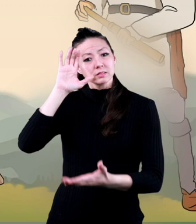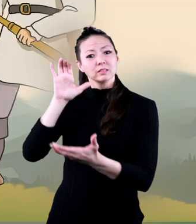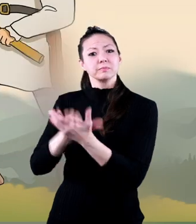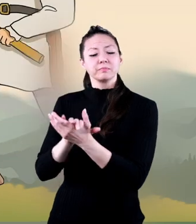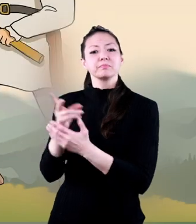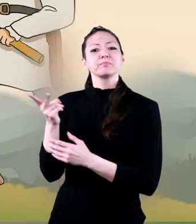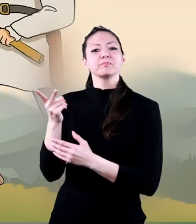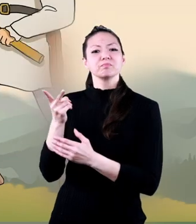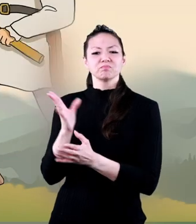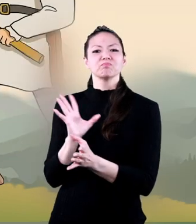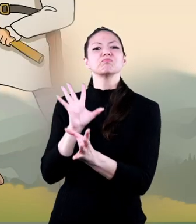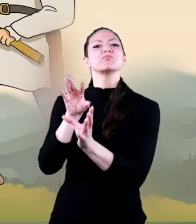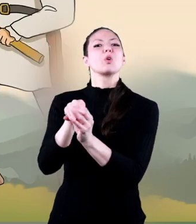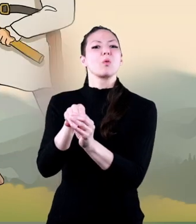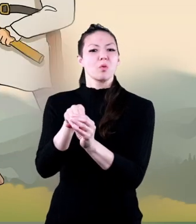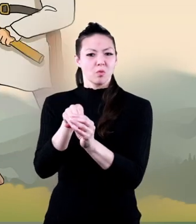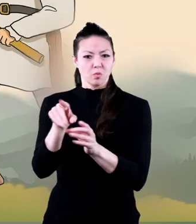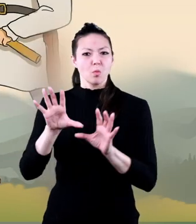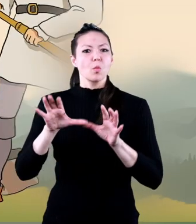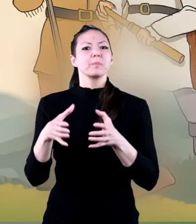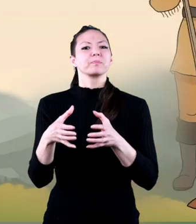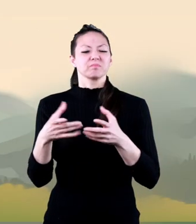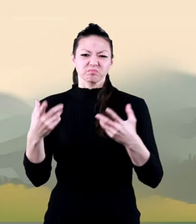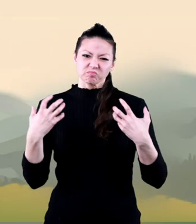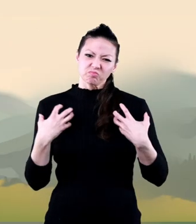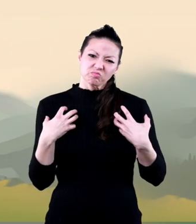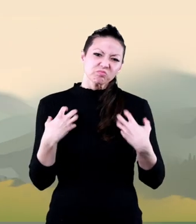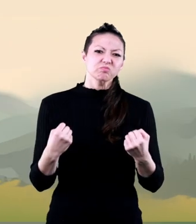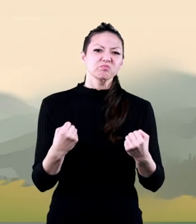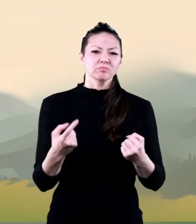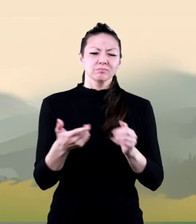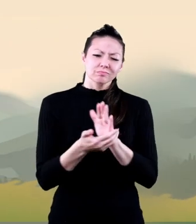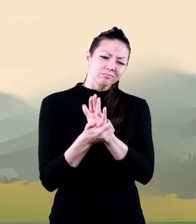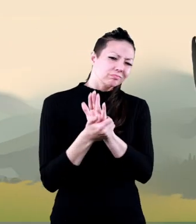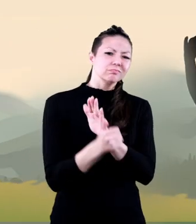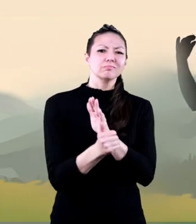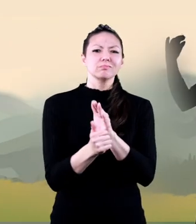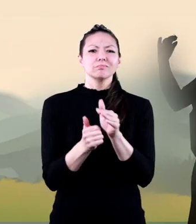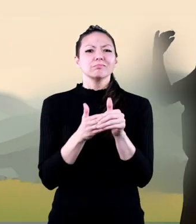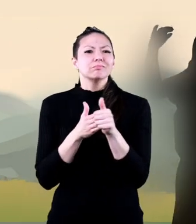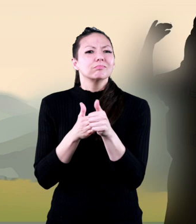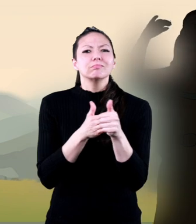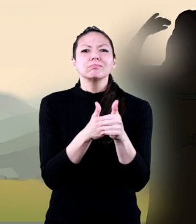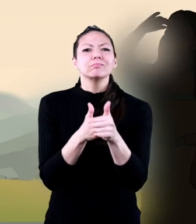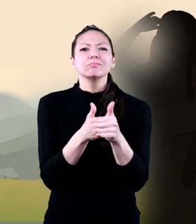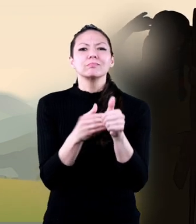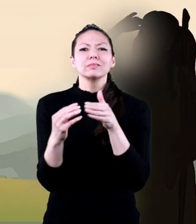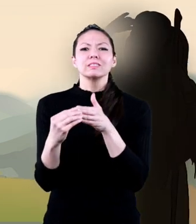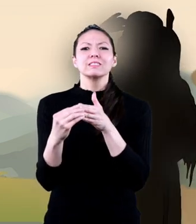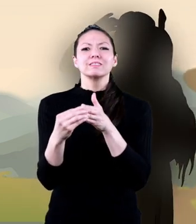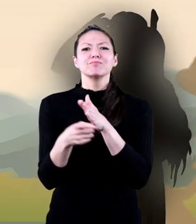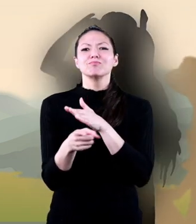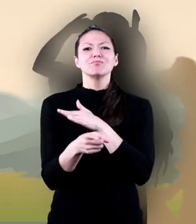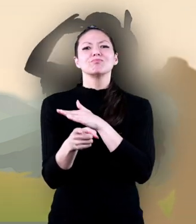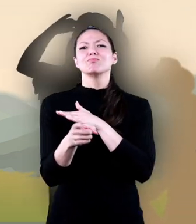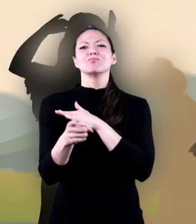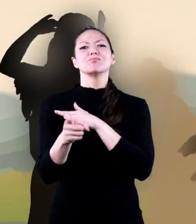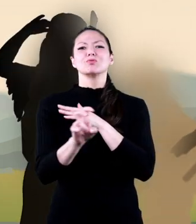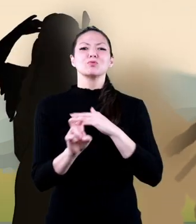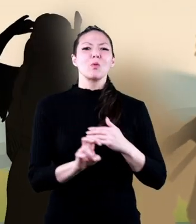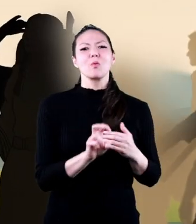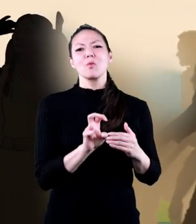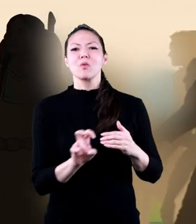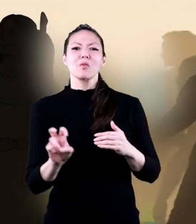Sacagawea and her husband joined the group. She was a courageous and skilled guide. Her presence was